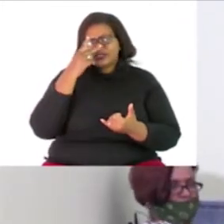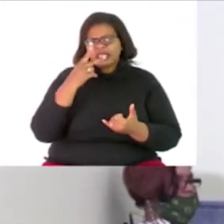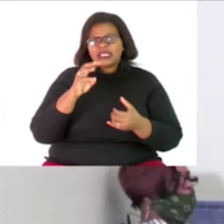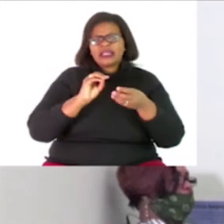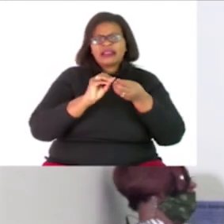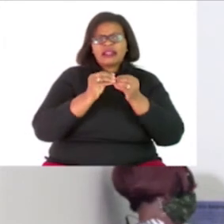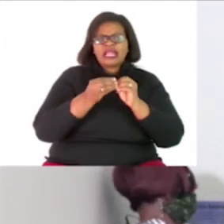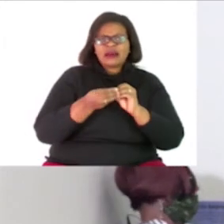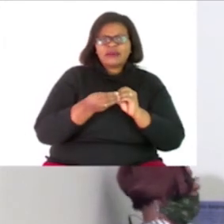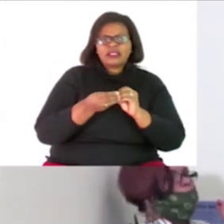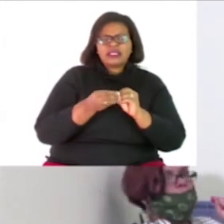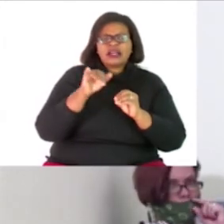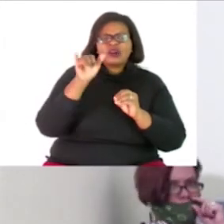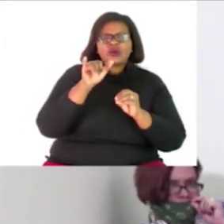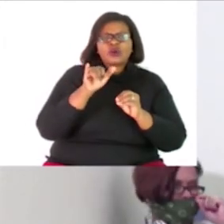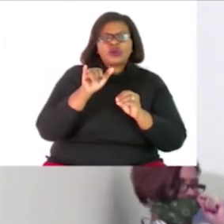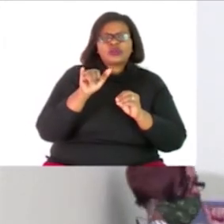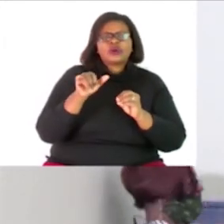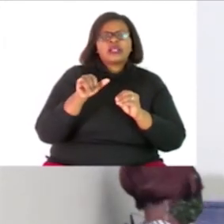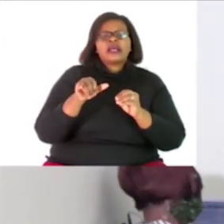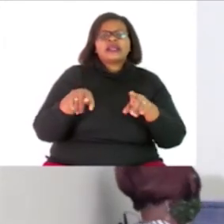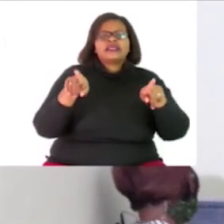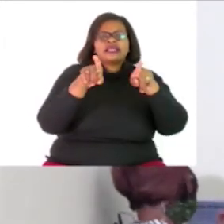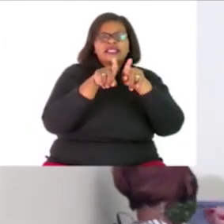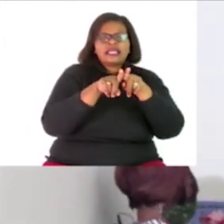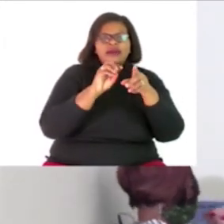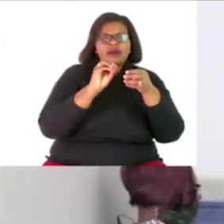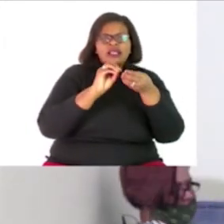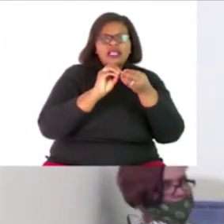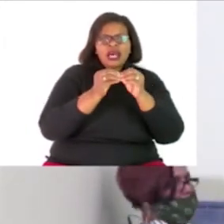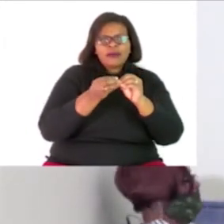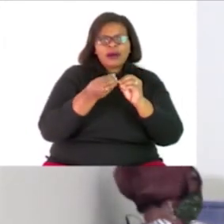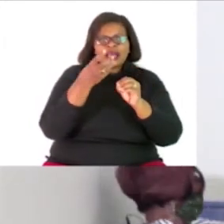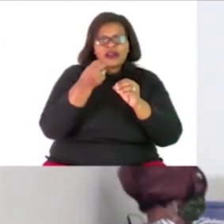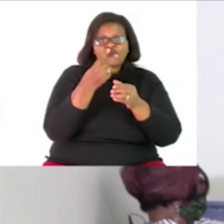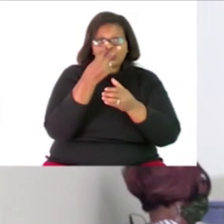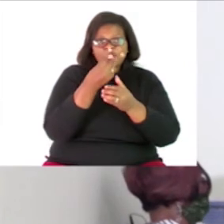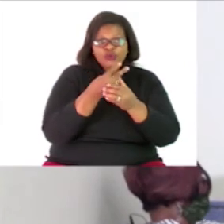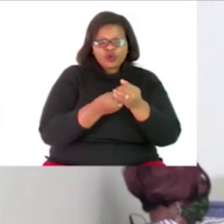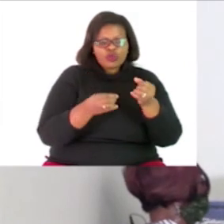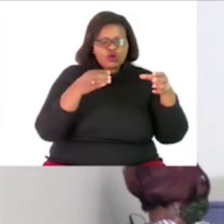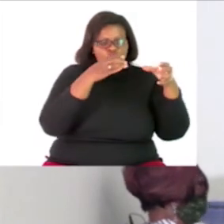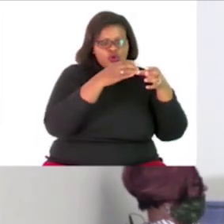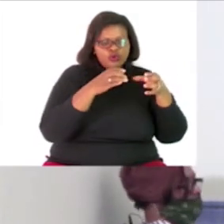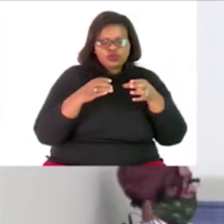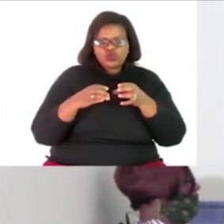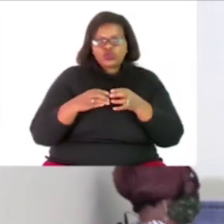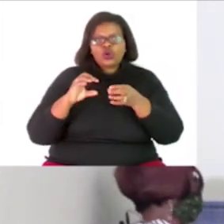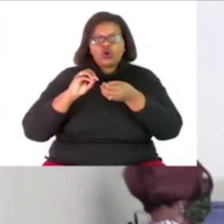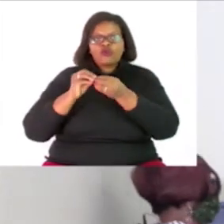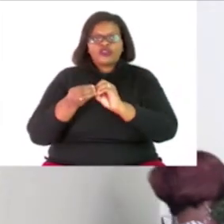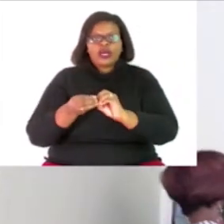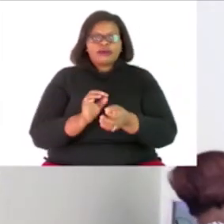we have to find the common multiples common meaning the numbers that we find